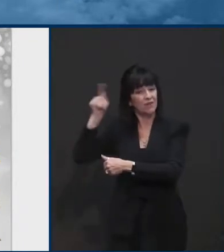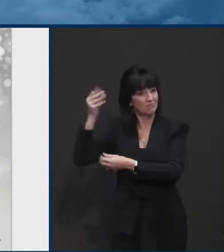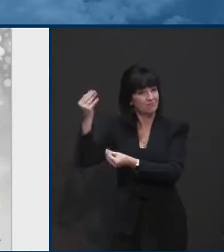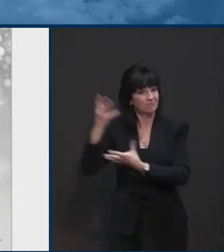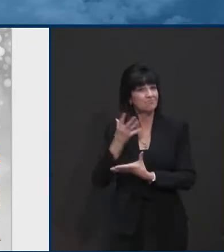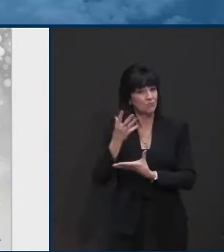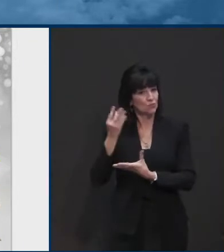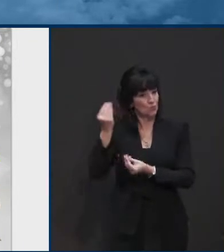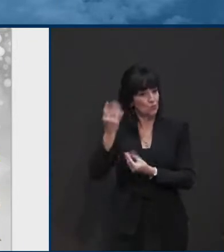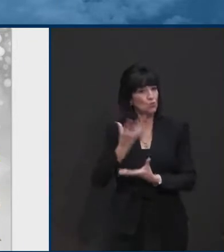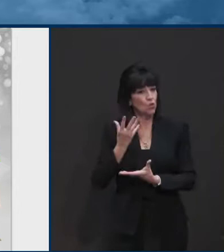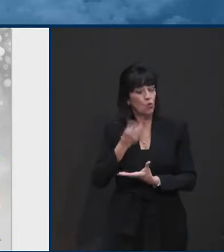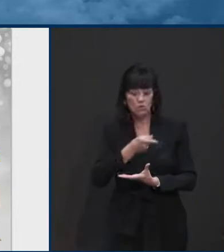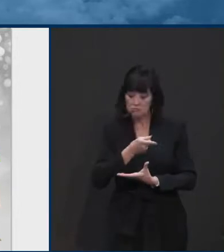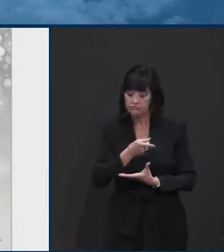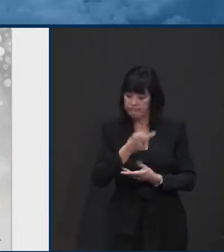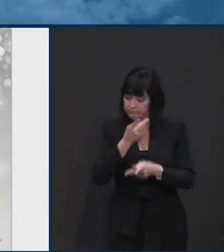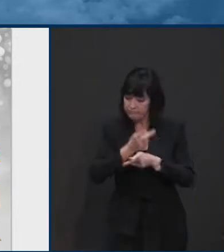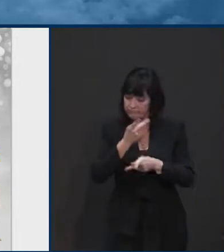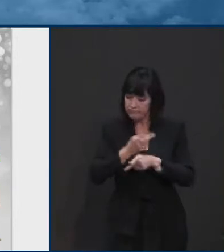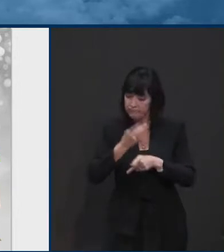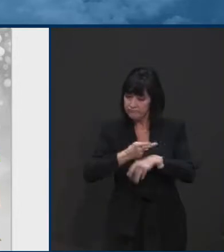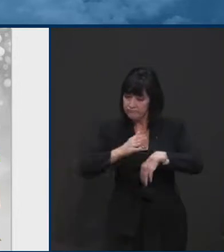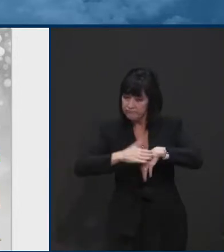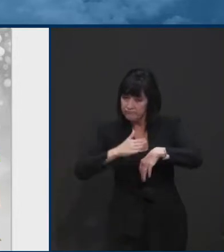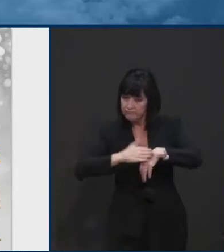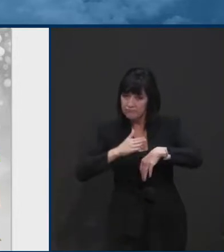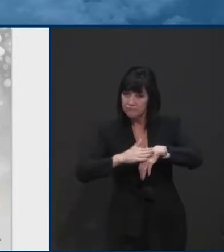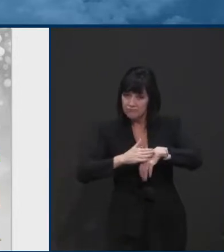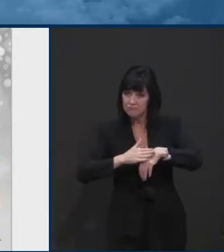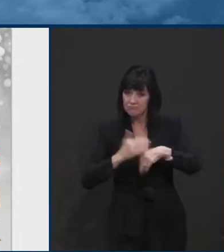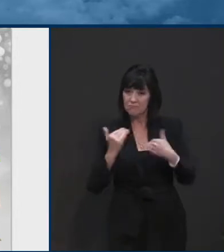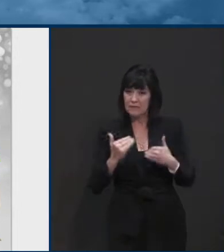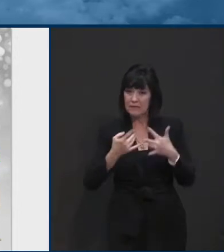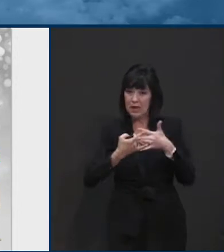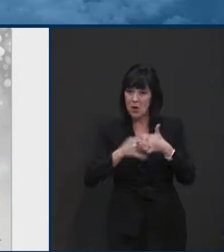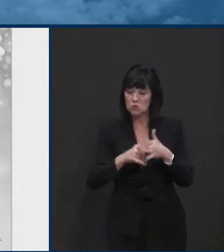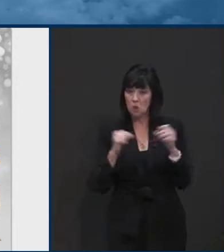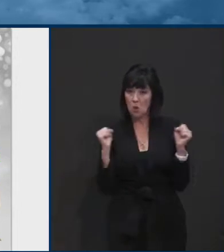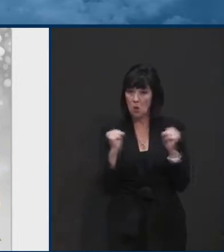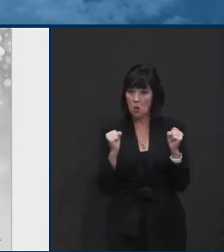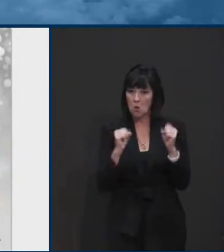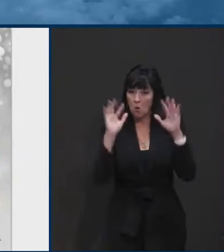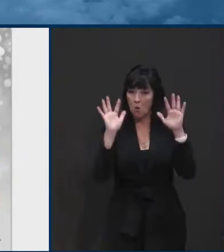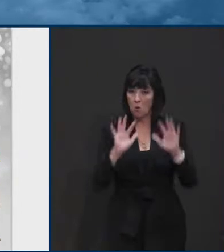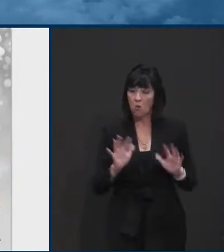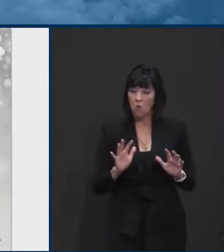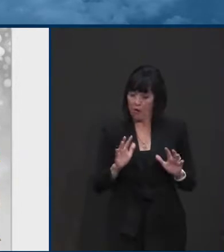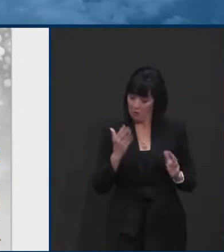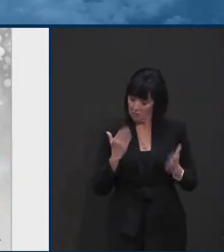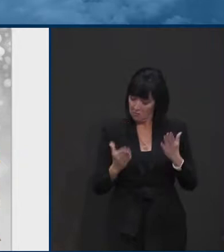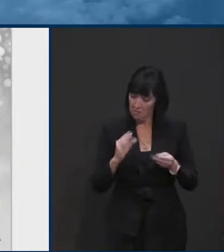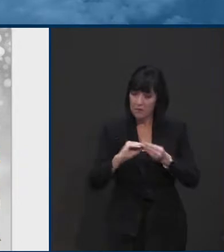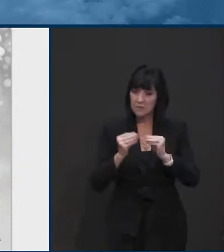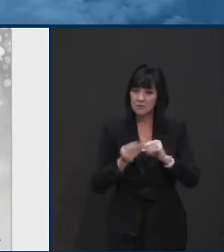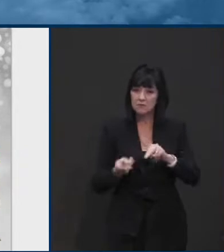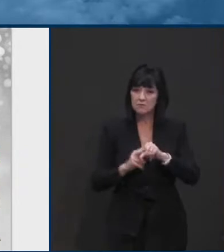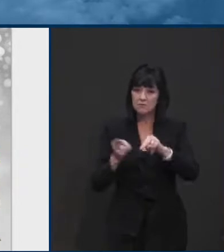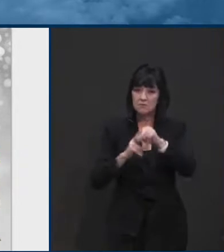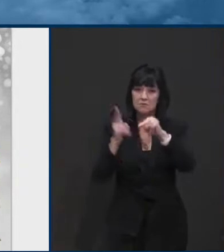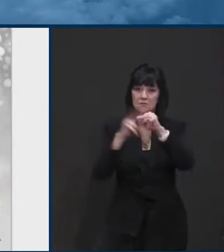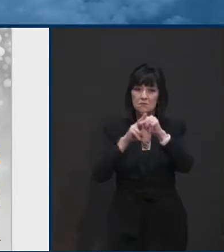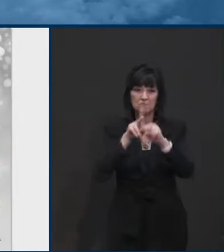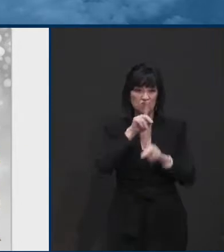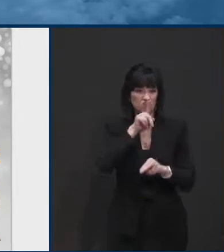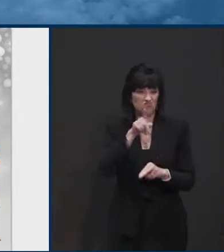as winter came upon us, more people moved indoors. And I was hoping and praying that that wasn't going to happen, but the